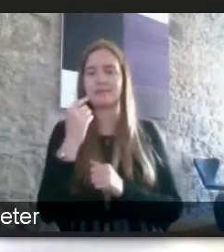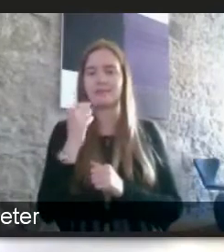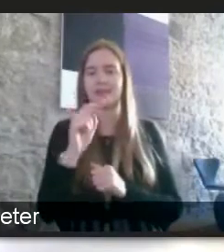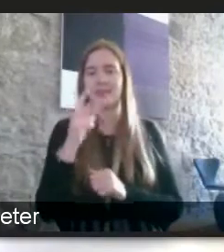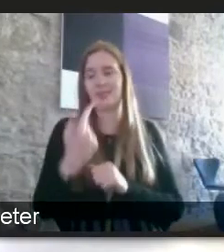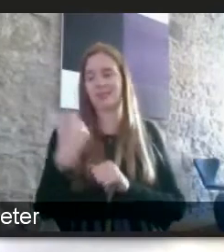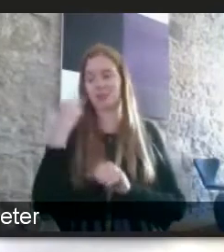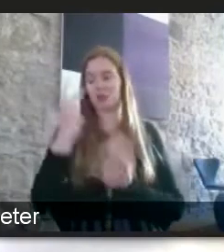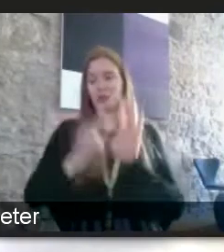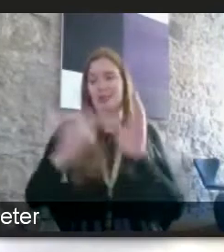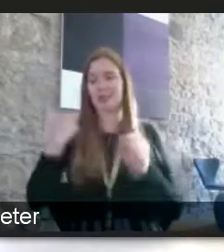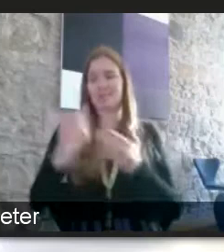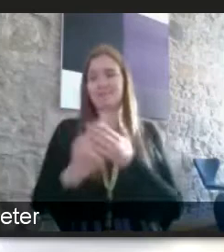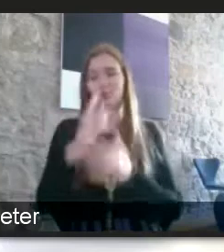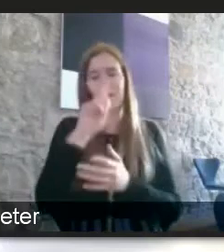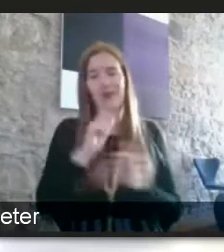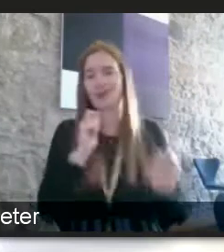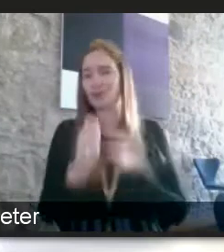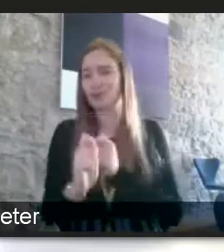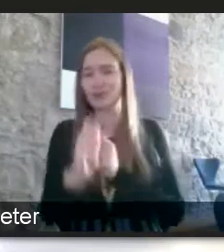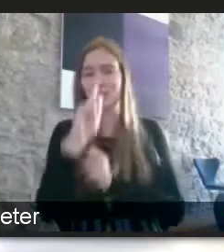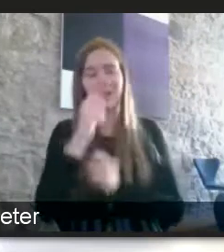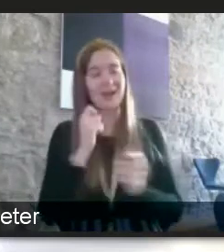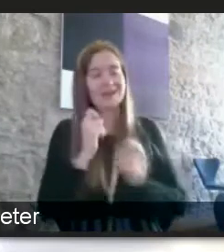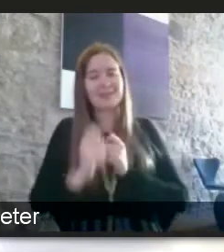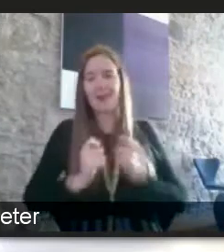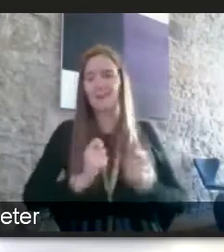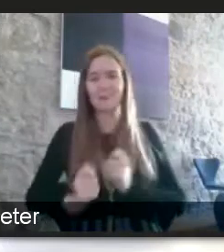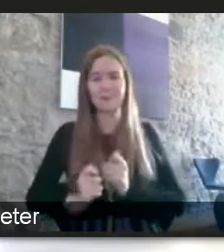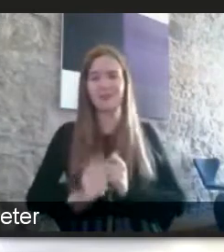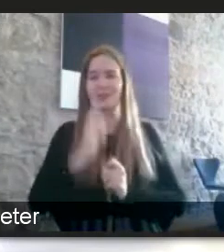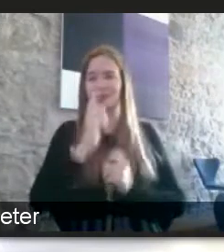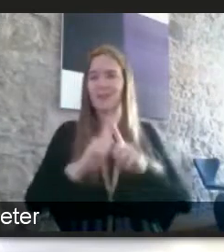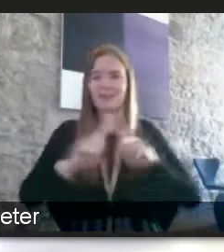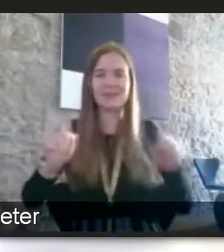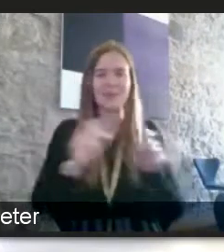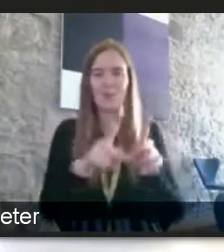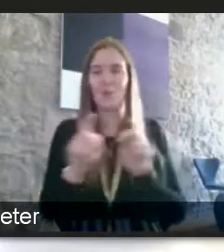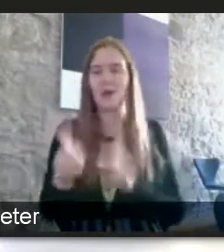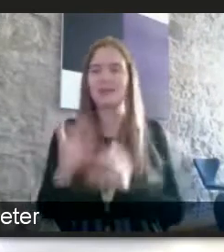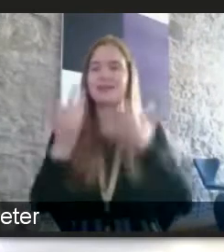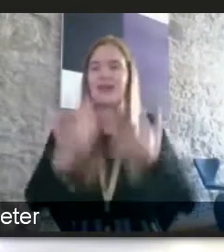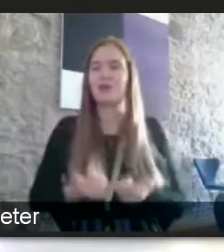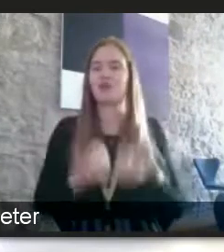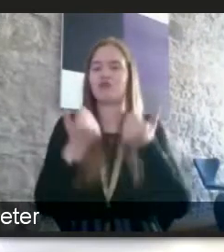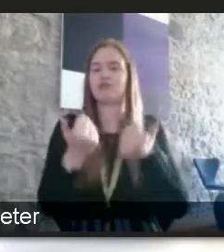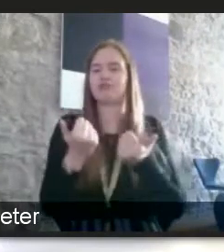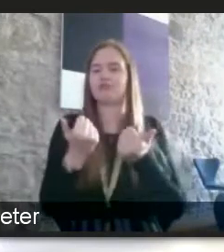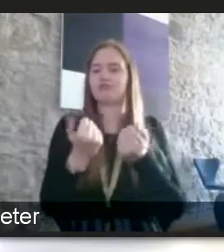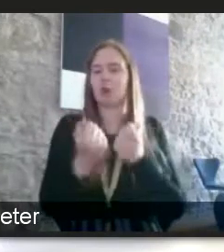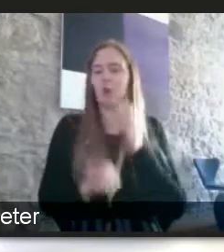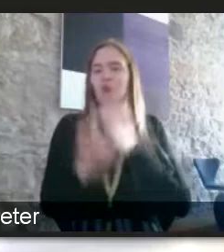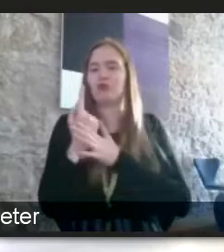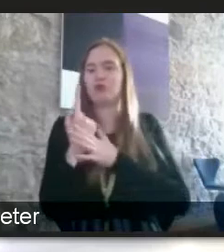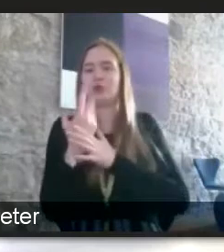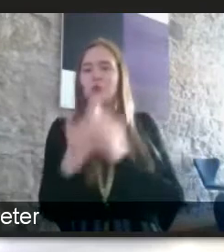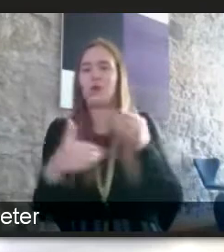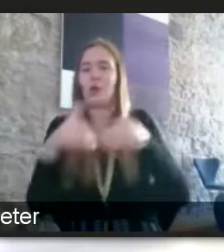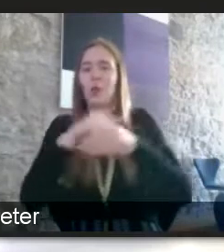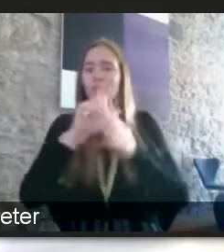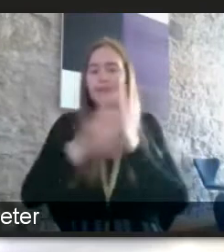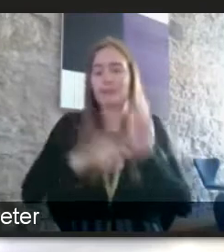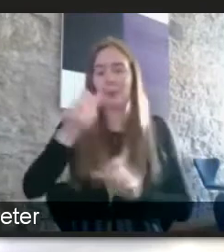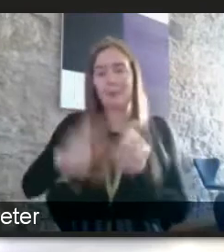years is we can change we can adapt we can do it differently now is a real opportunity include disabled people in your